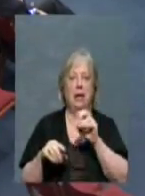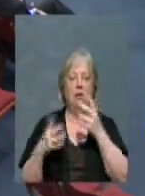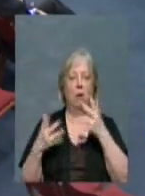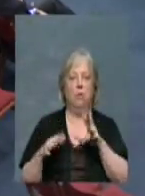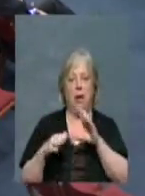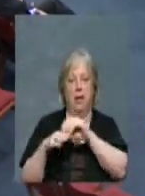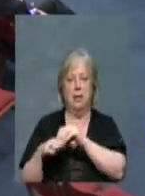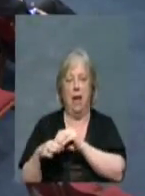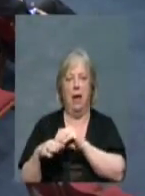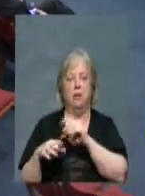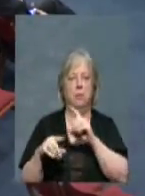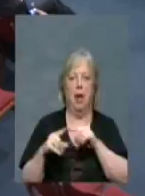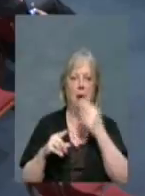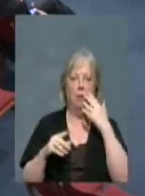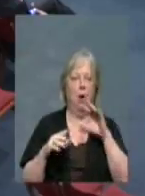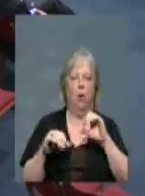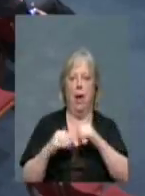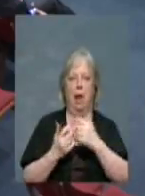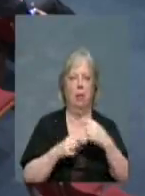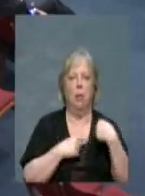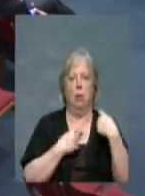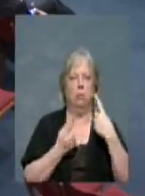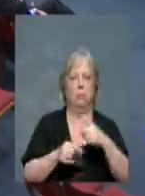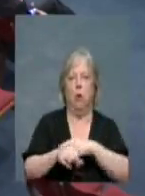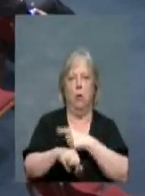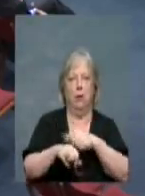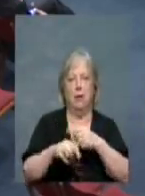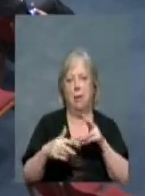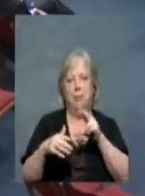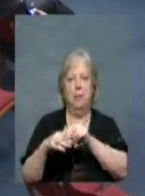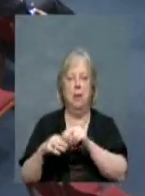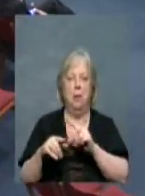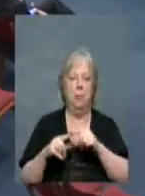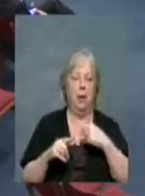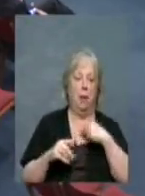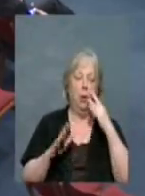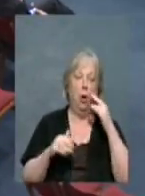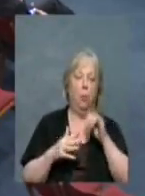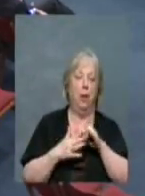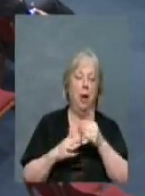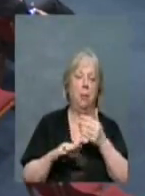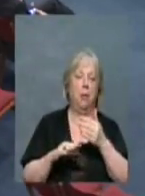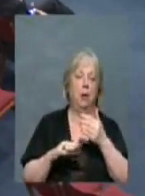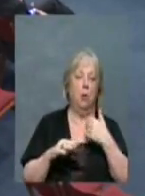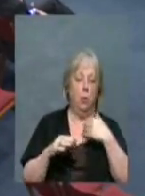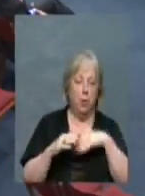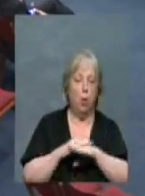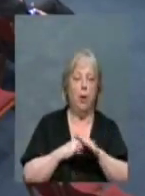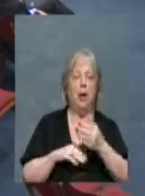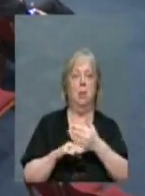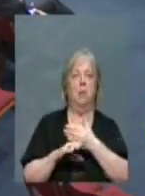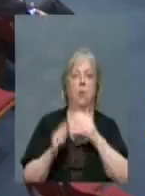you know, one of the objectives that I've hoped to see is that we would go in and before those houses are so,